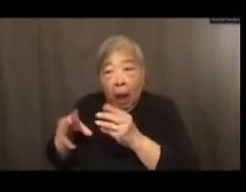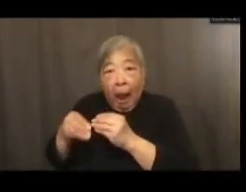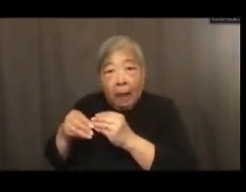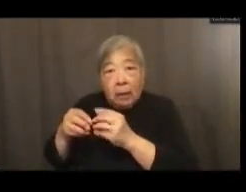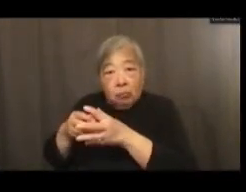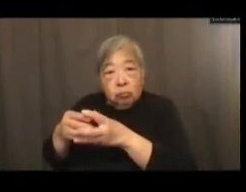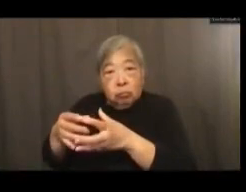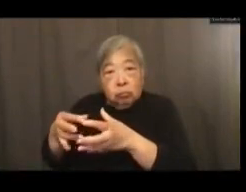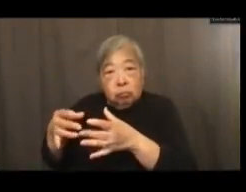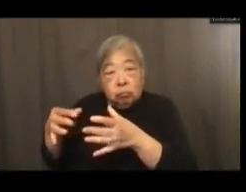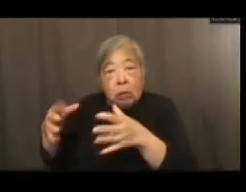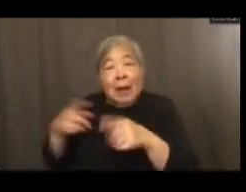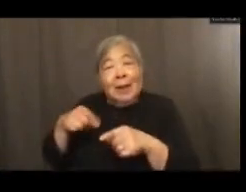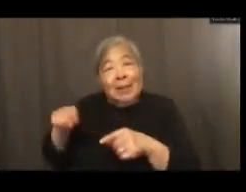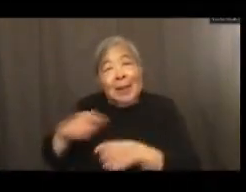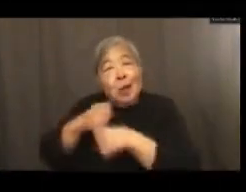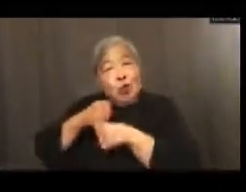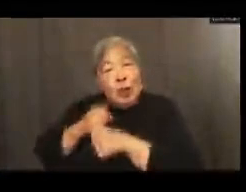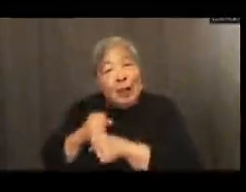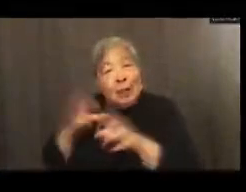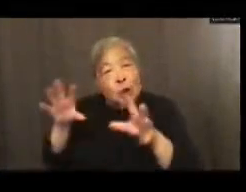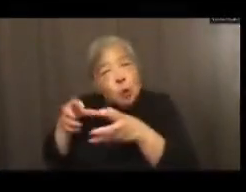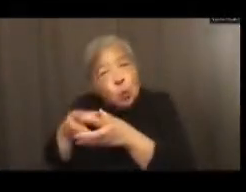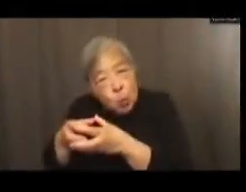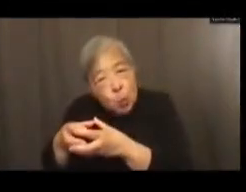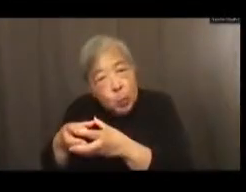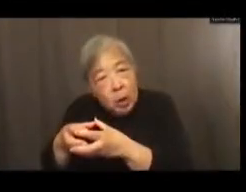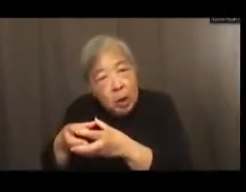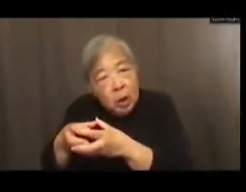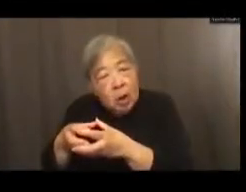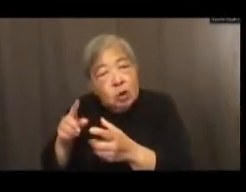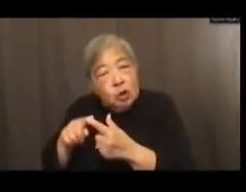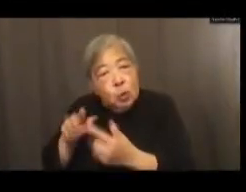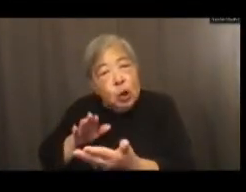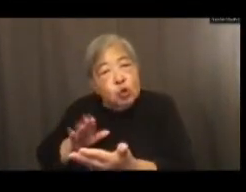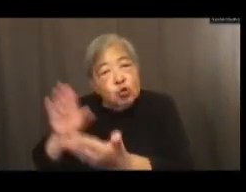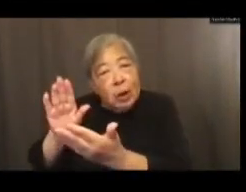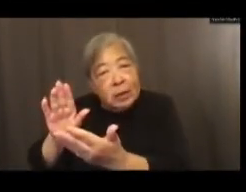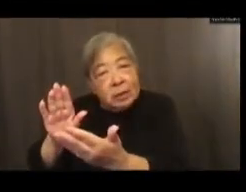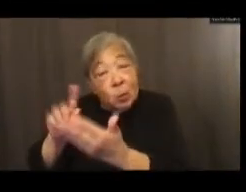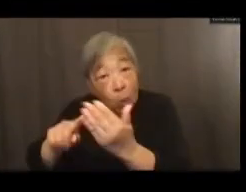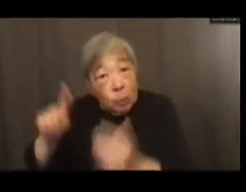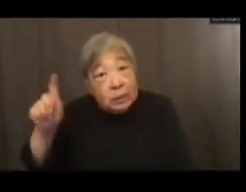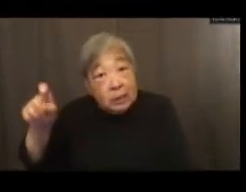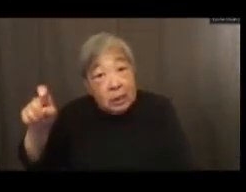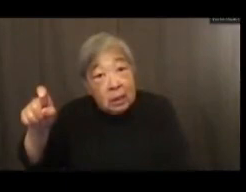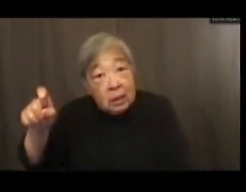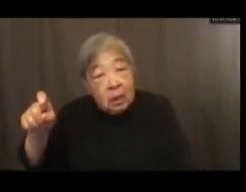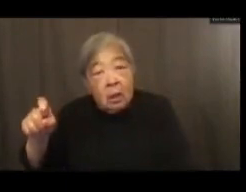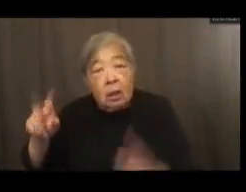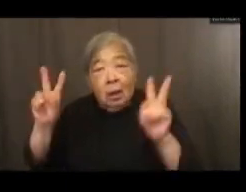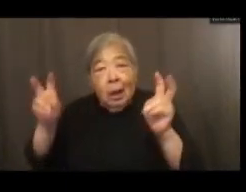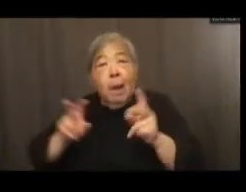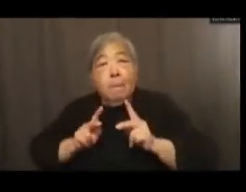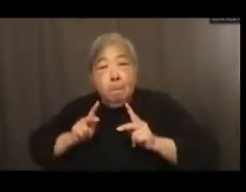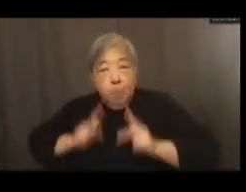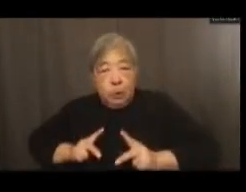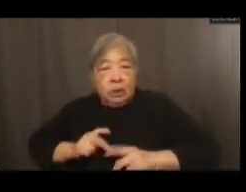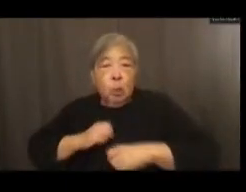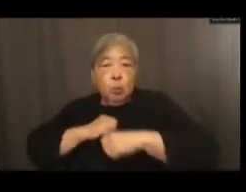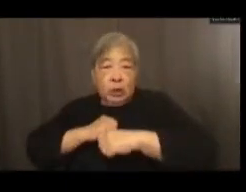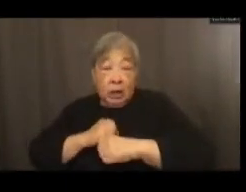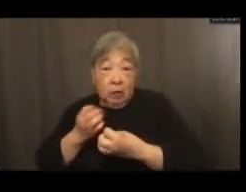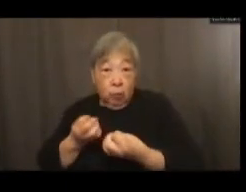a group to address what was absolutely needed, personal protective equipment, masks.